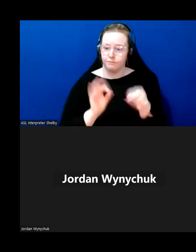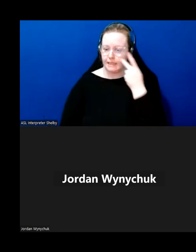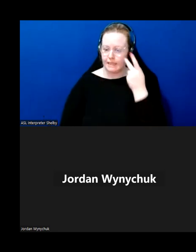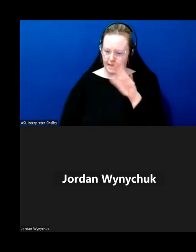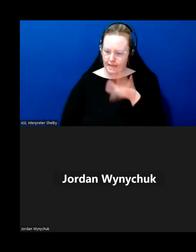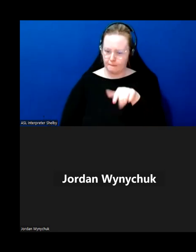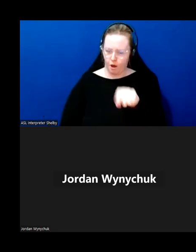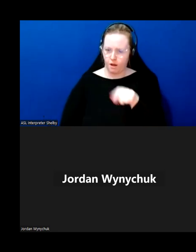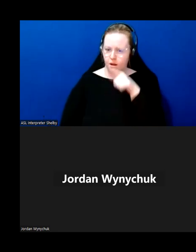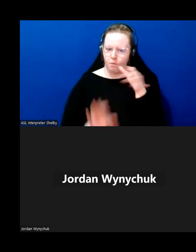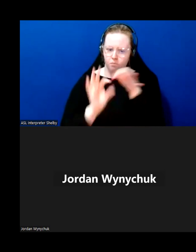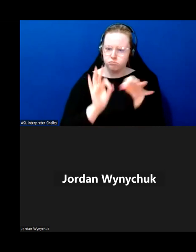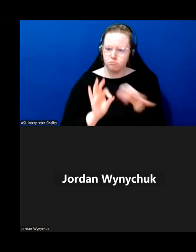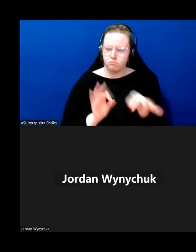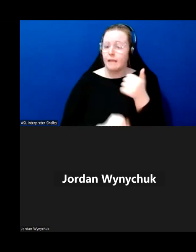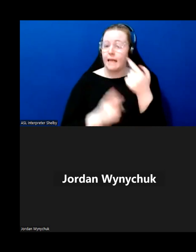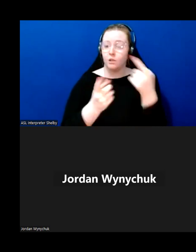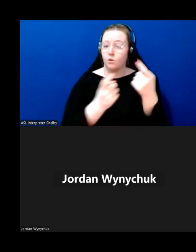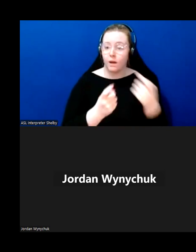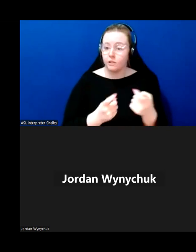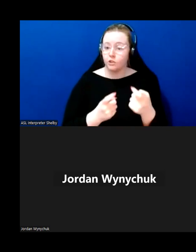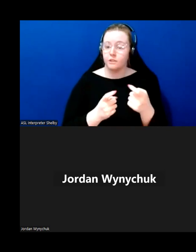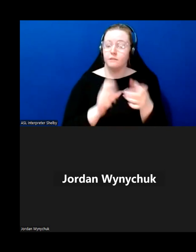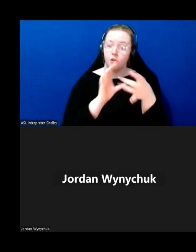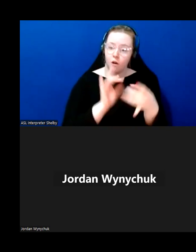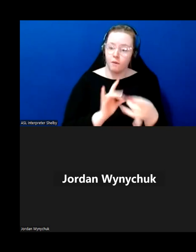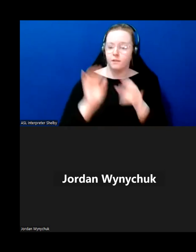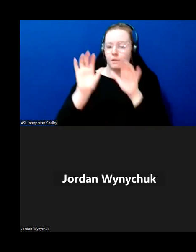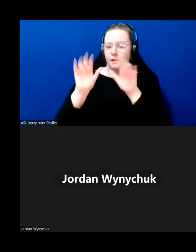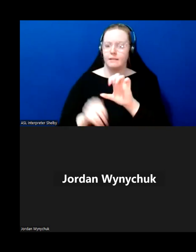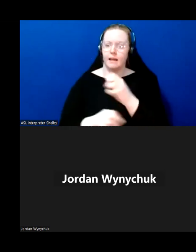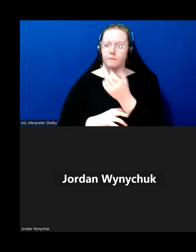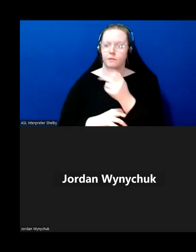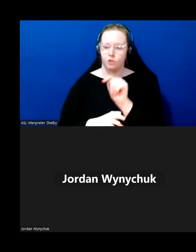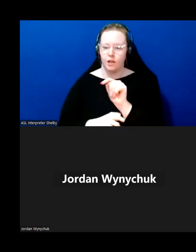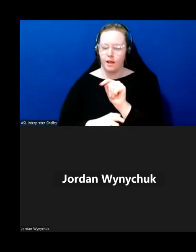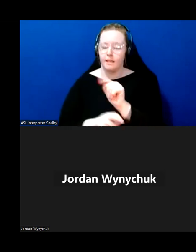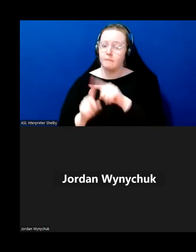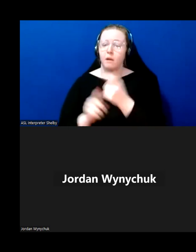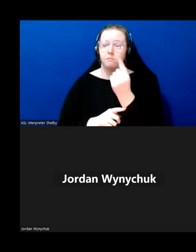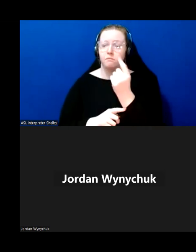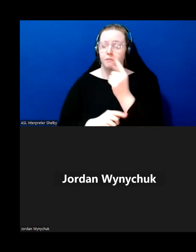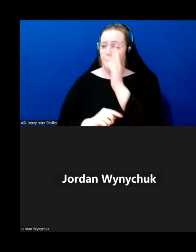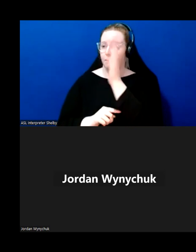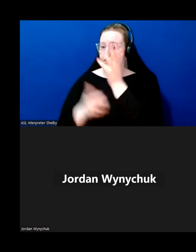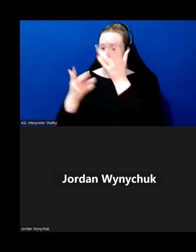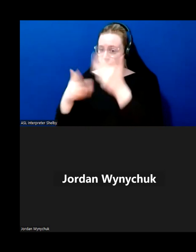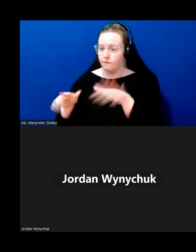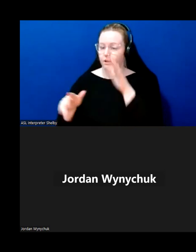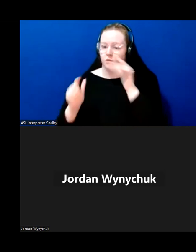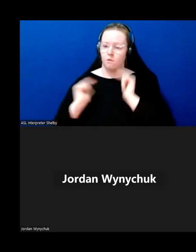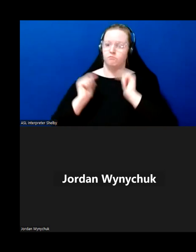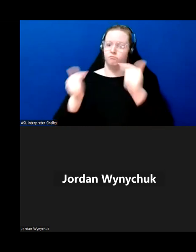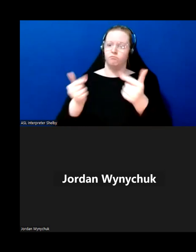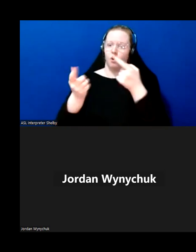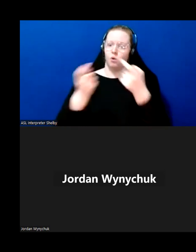put your questions in there and questions and comments in the chat however we will be opening up the mics afterwards for questions and questions